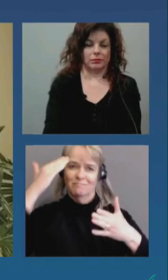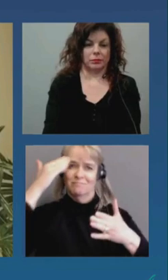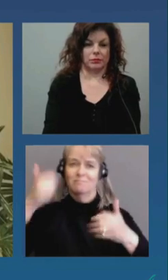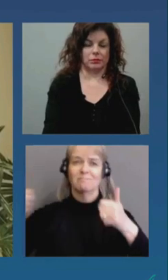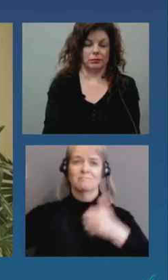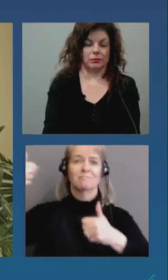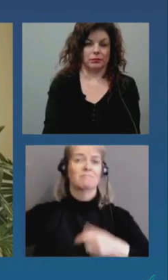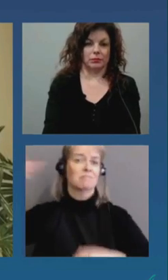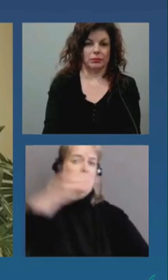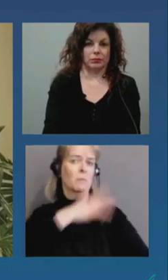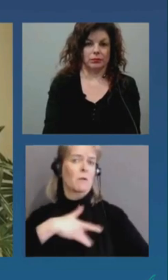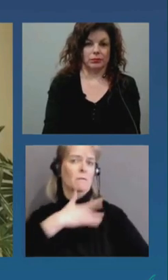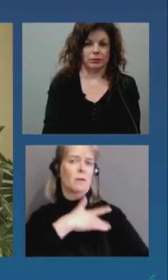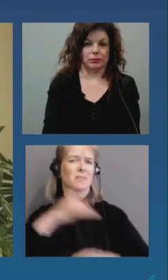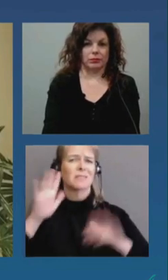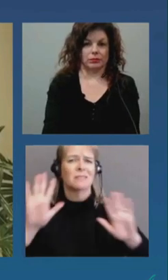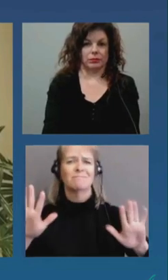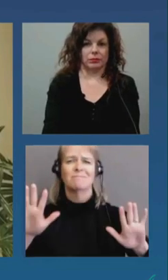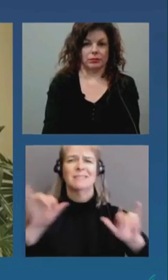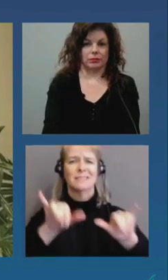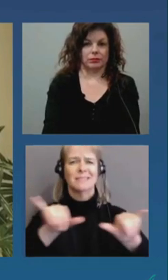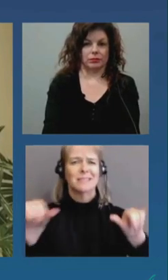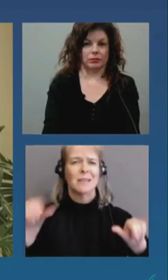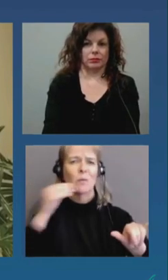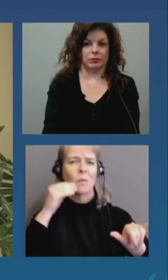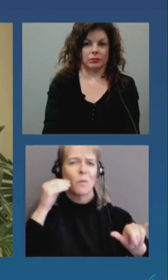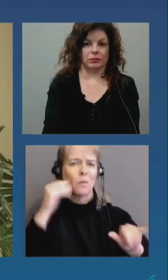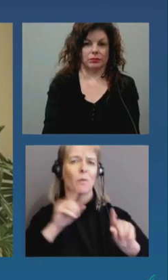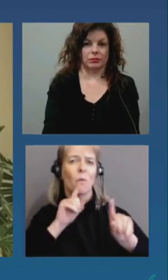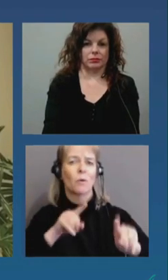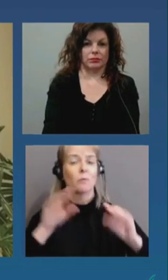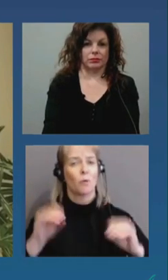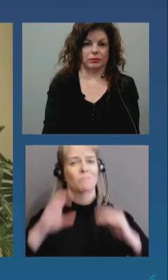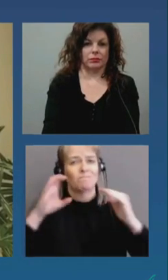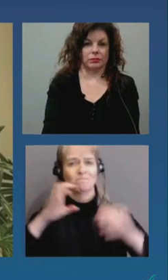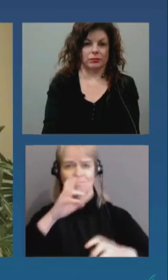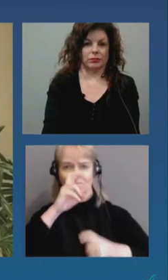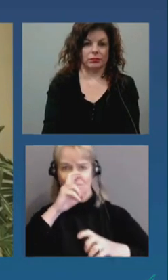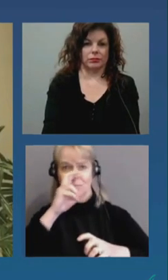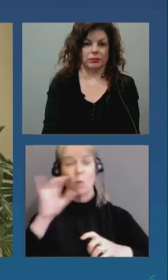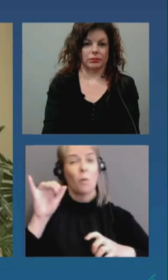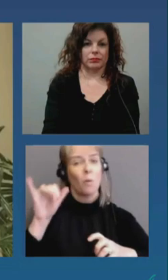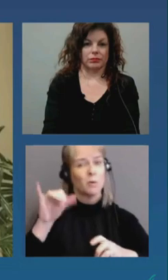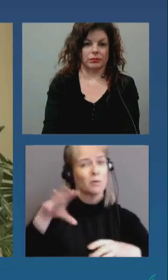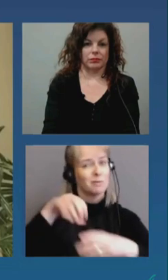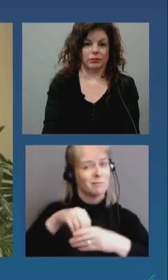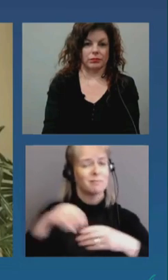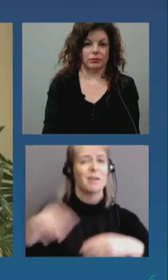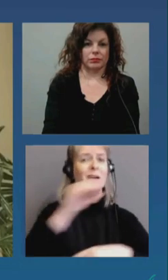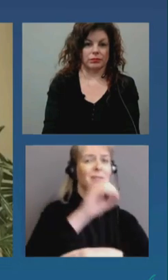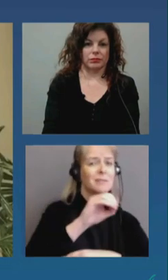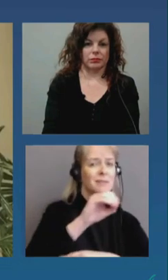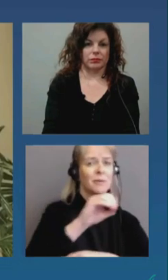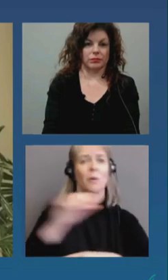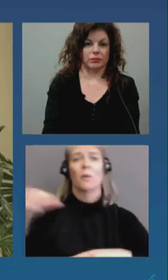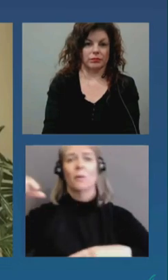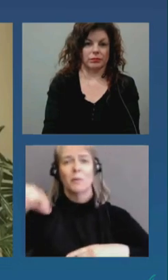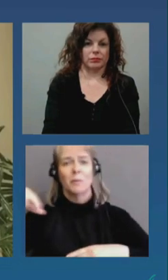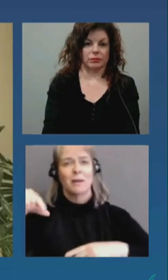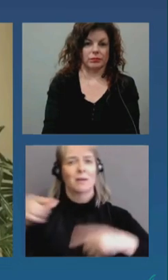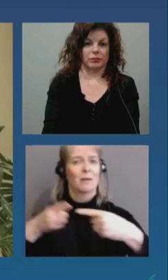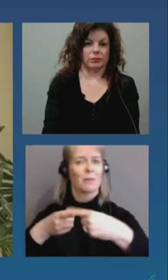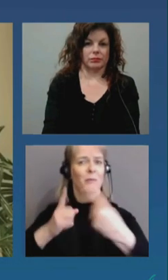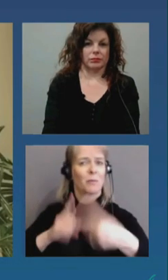order, they've also required that checkpoints be set up between the Ontario and Quebec border. As we saw over the first day in particular,